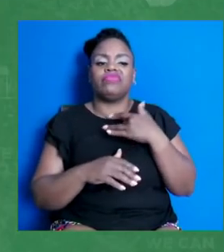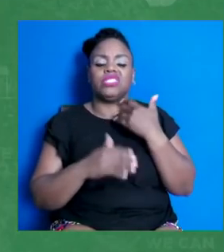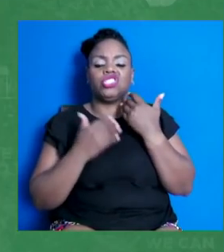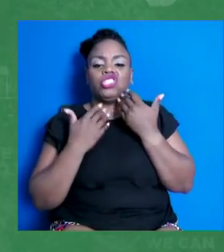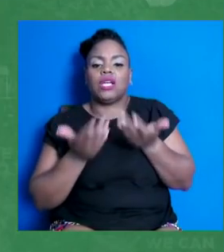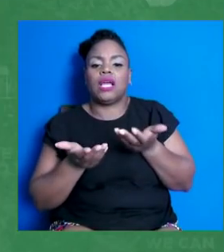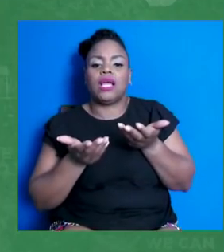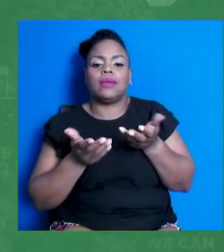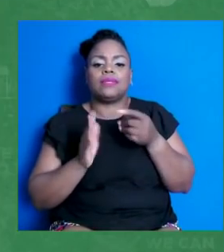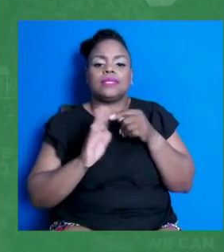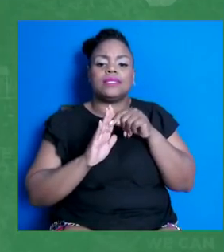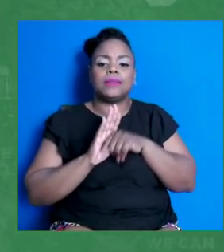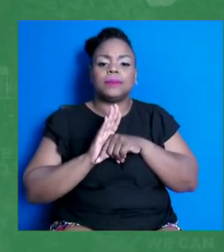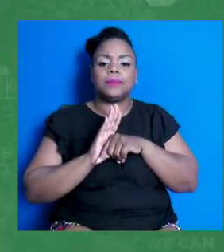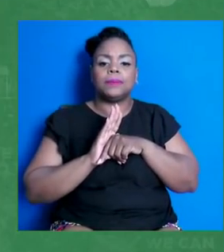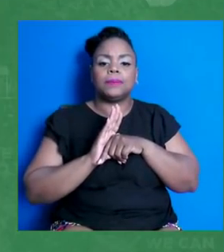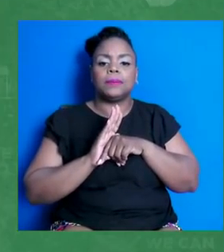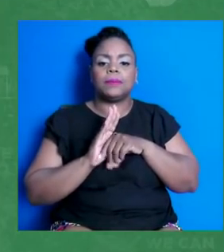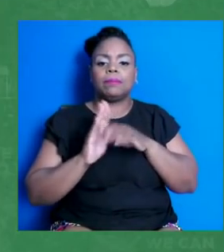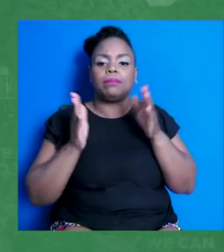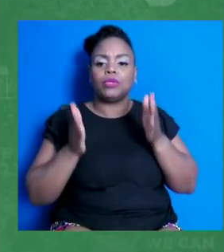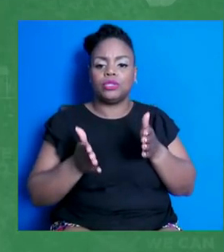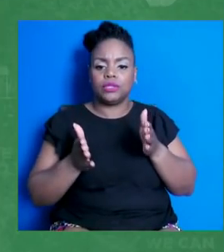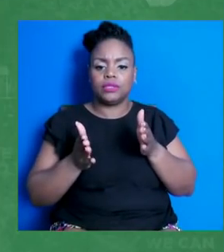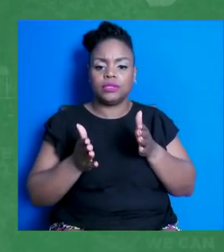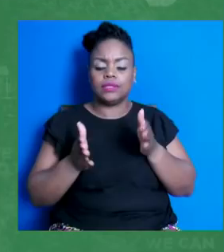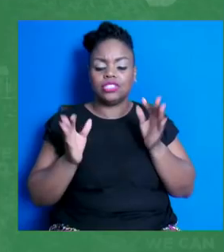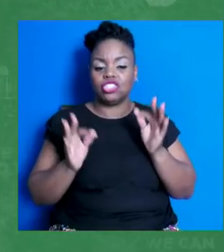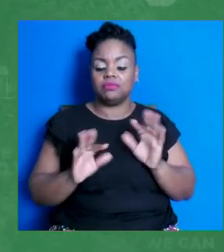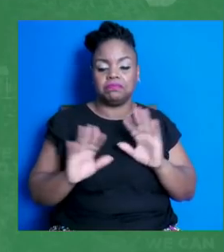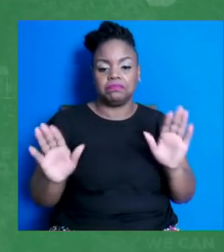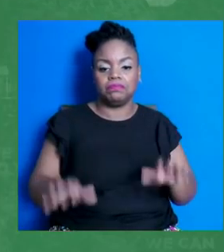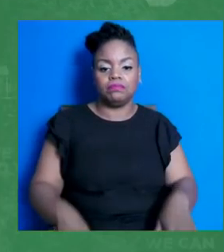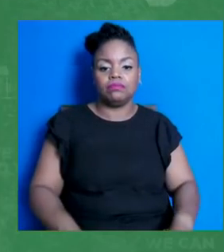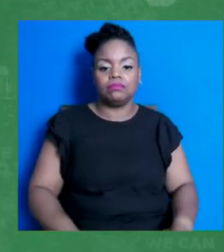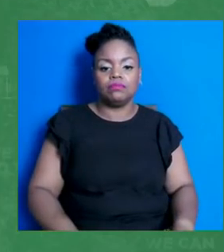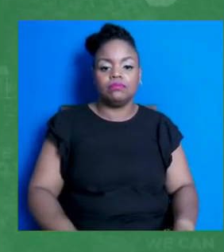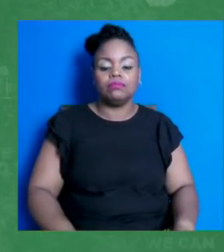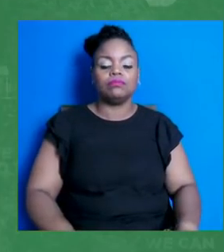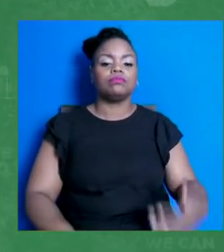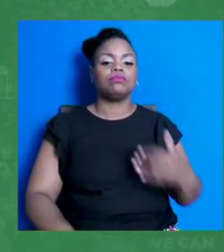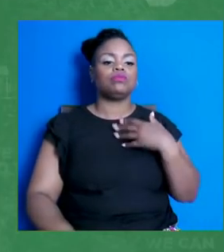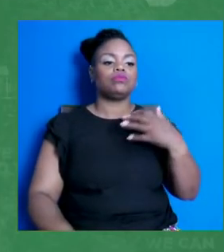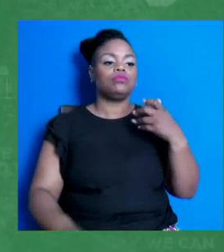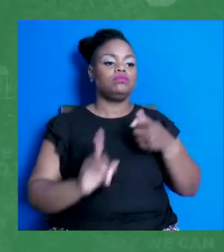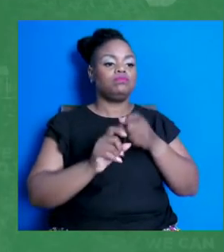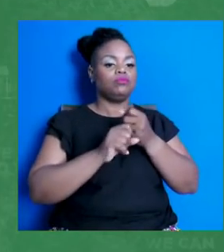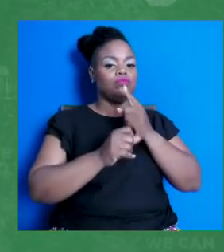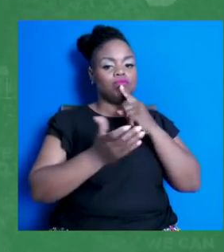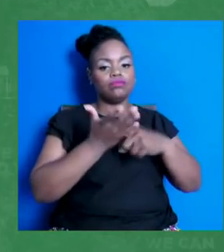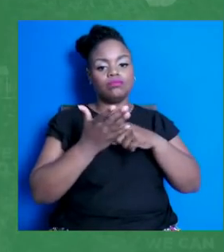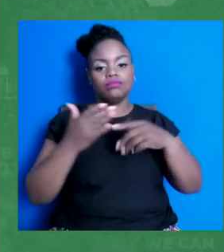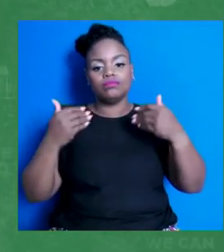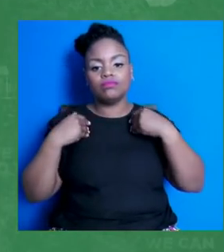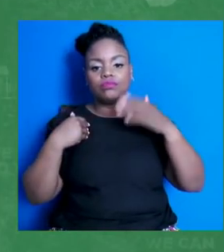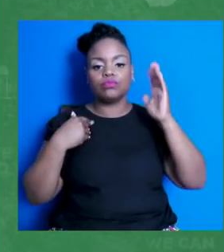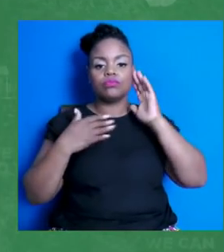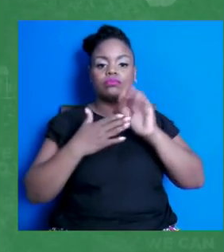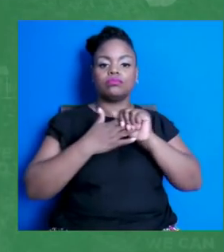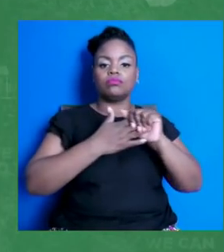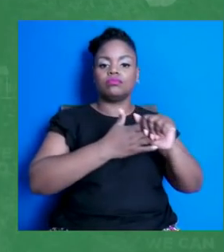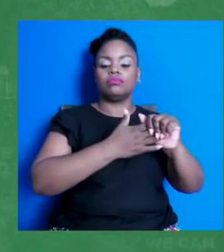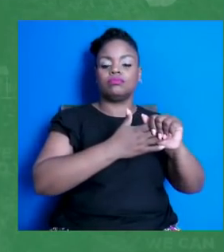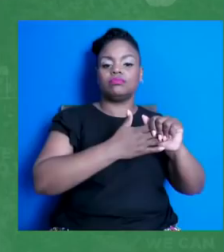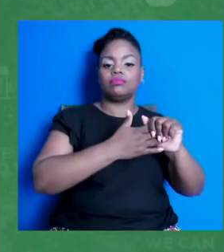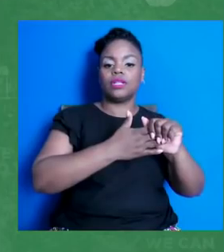them to do anything. We want to make sure the conversations that we are having are meant to guide people and support them to make an